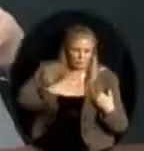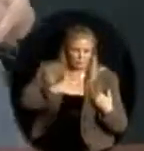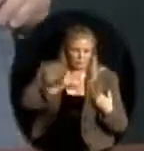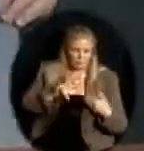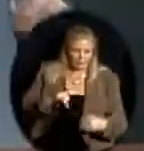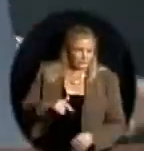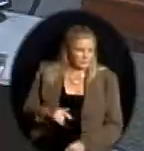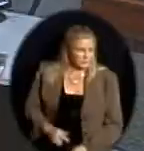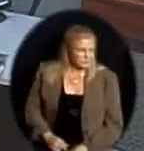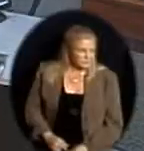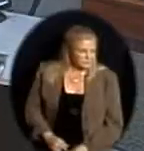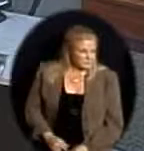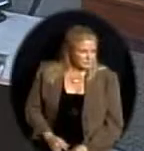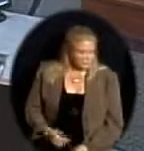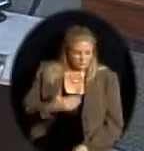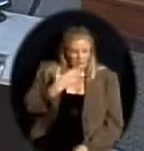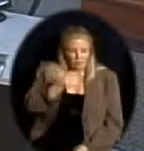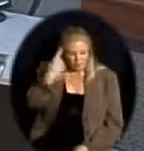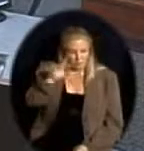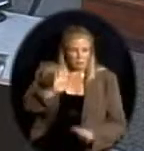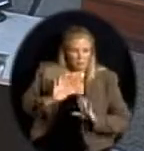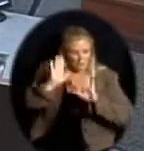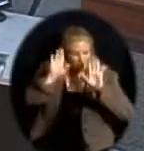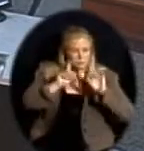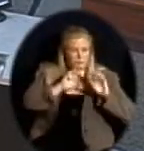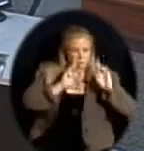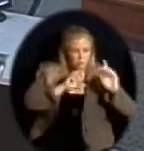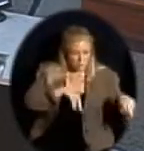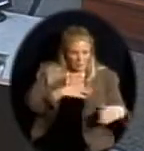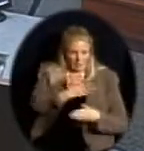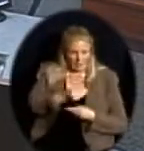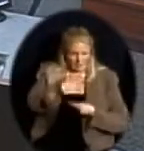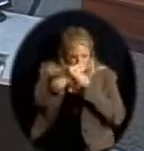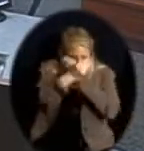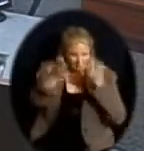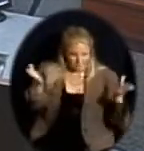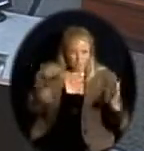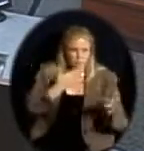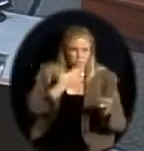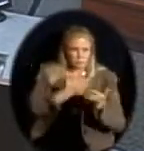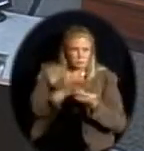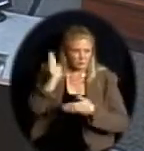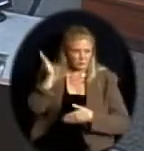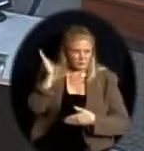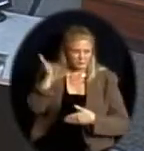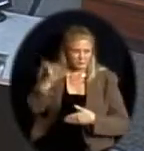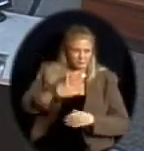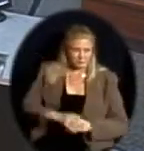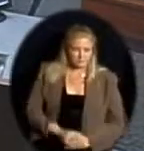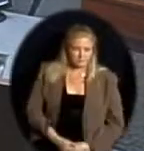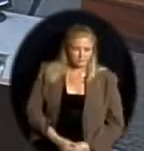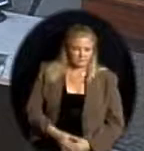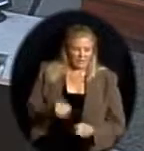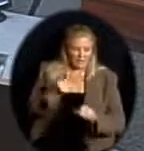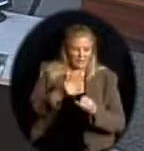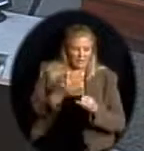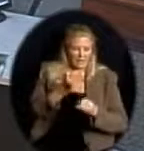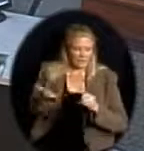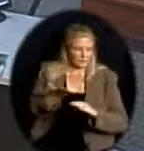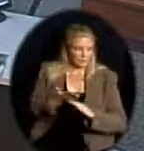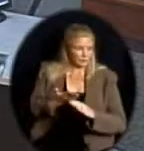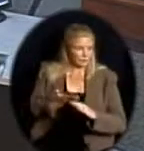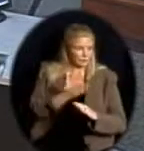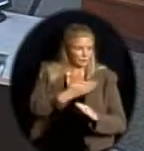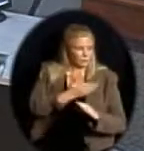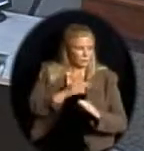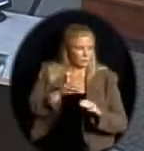Well, excellent report. Thank you, ladies, very much. That's great information and well presented. Before we take our break, the last item on this part of our agenda